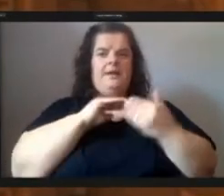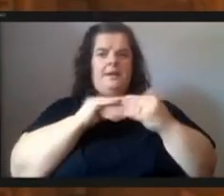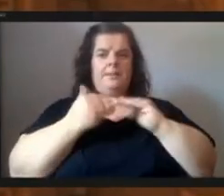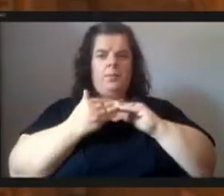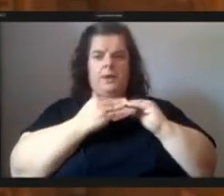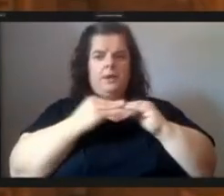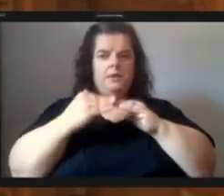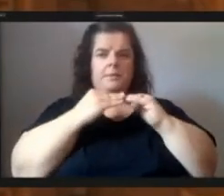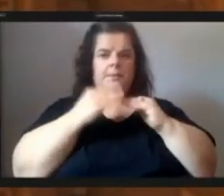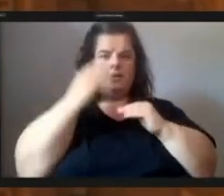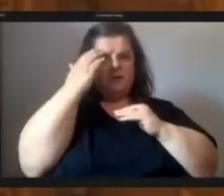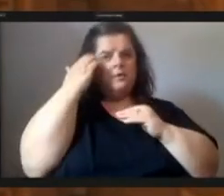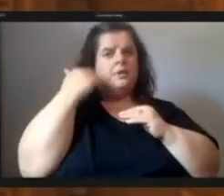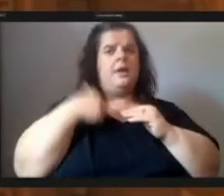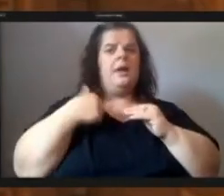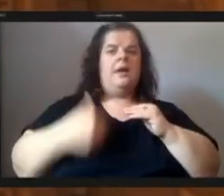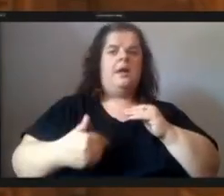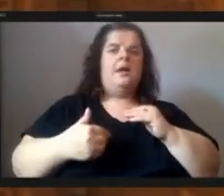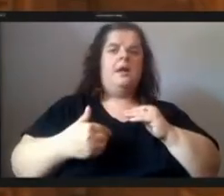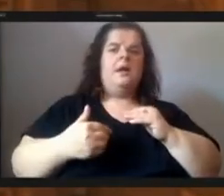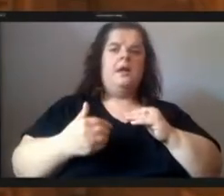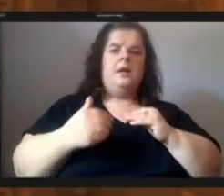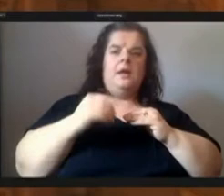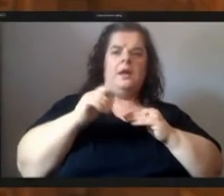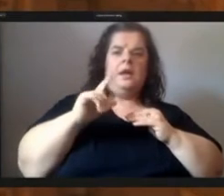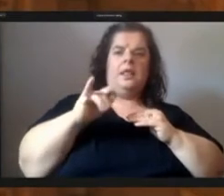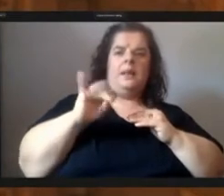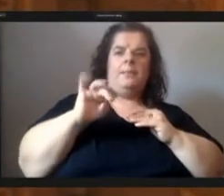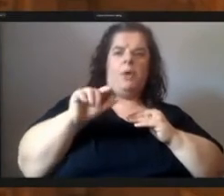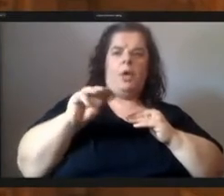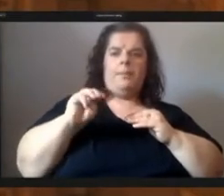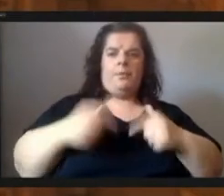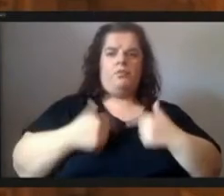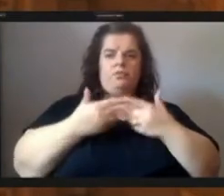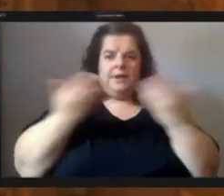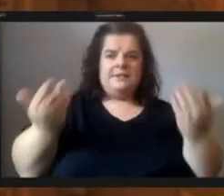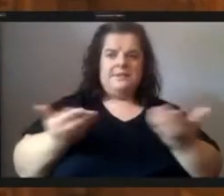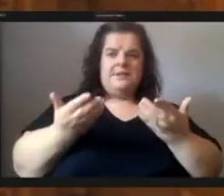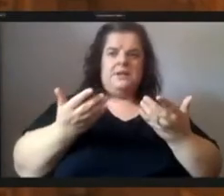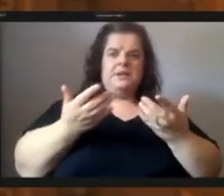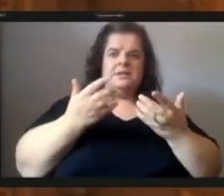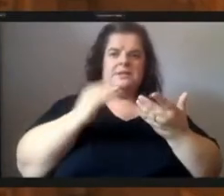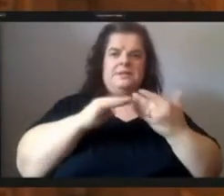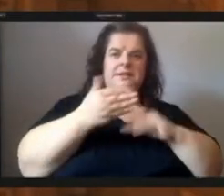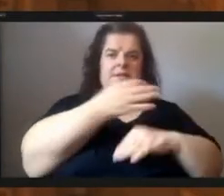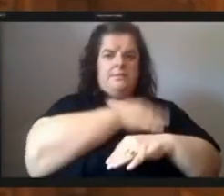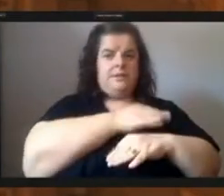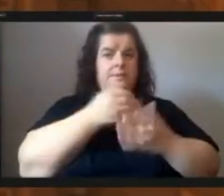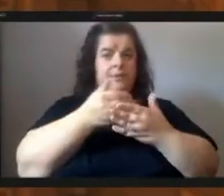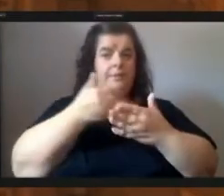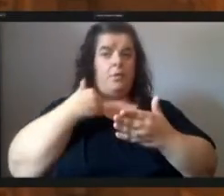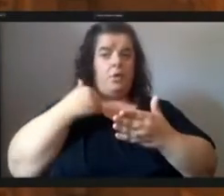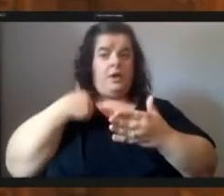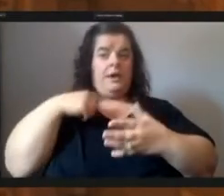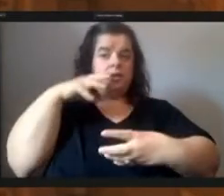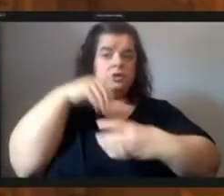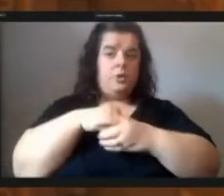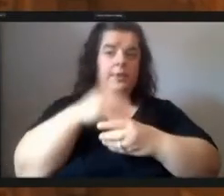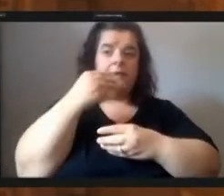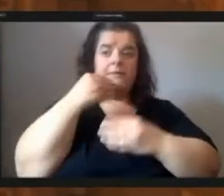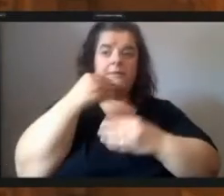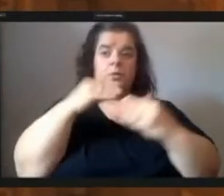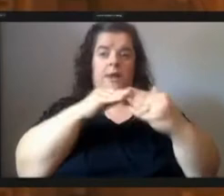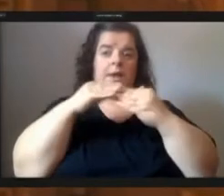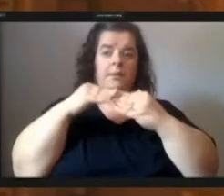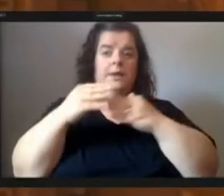i am a lifelong resident of the city of pittsburgh and before i joined the pittsburgh food equity ambassadors